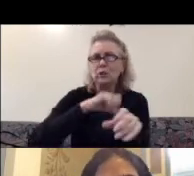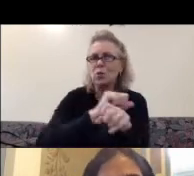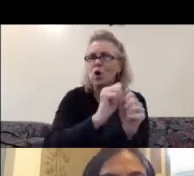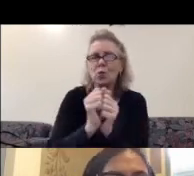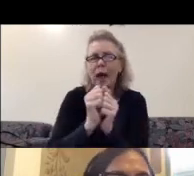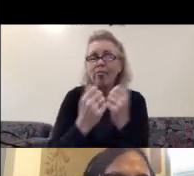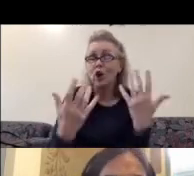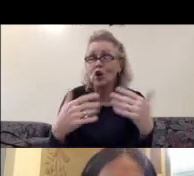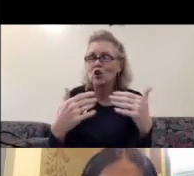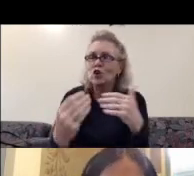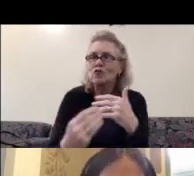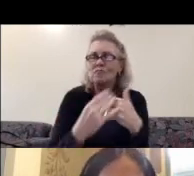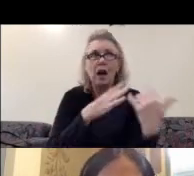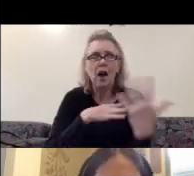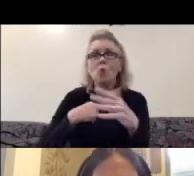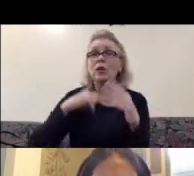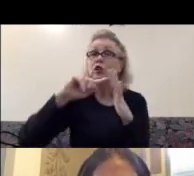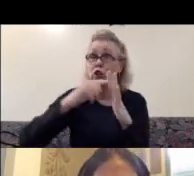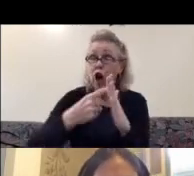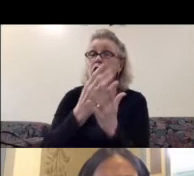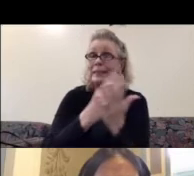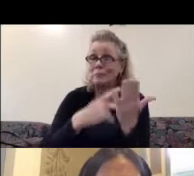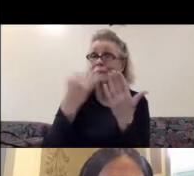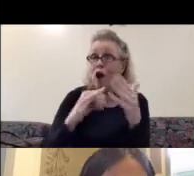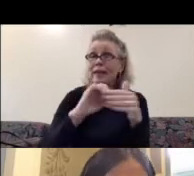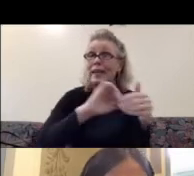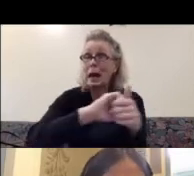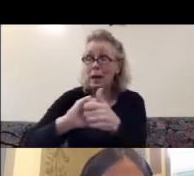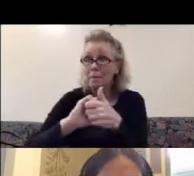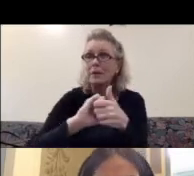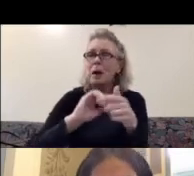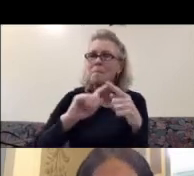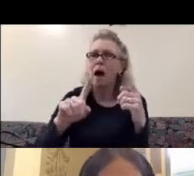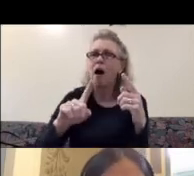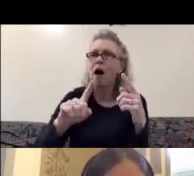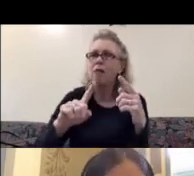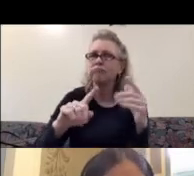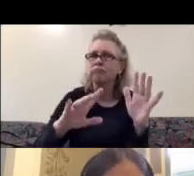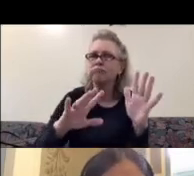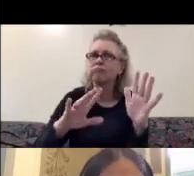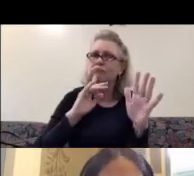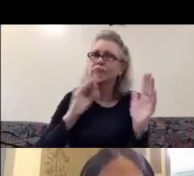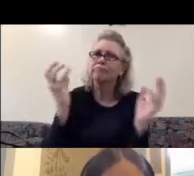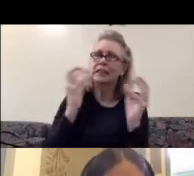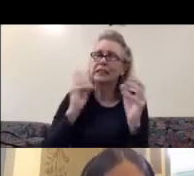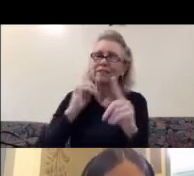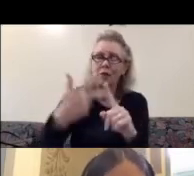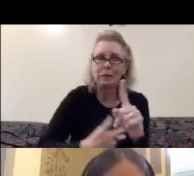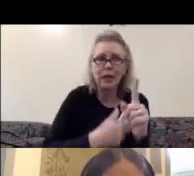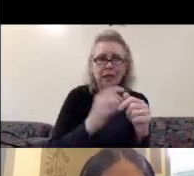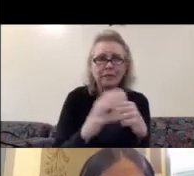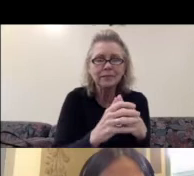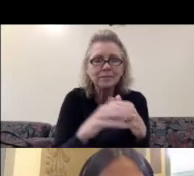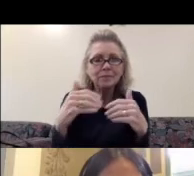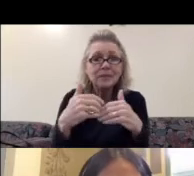we started projects in collaboration during those three months. Next one, please. When I was